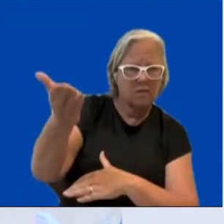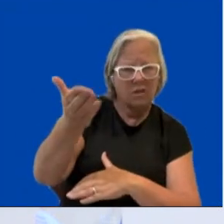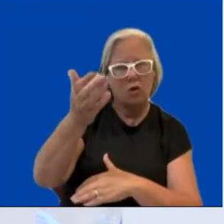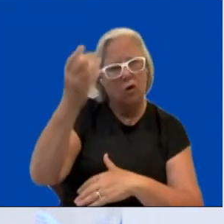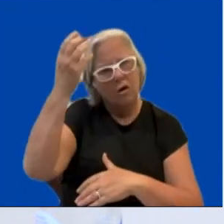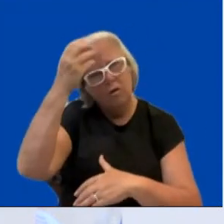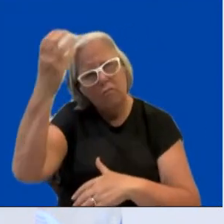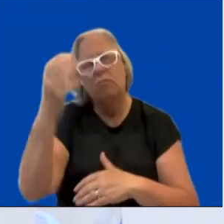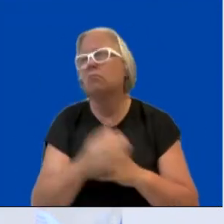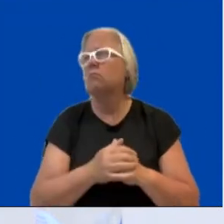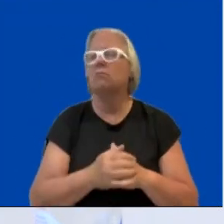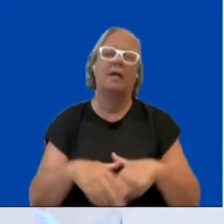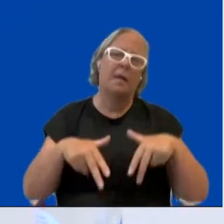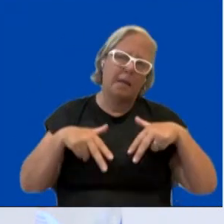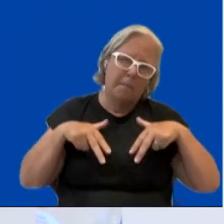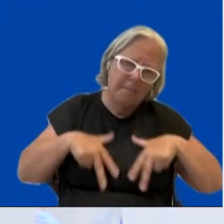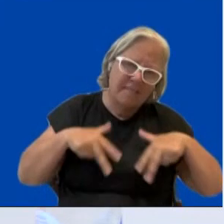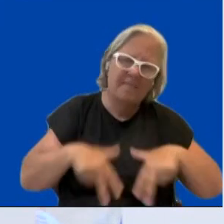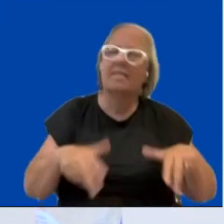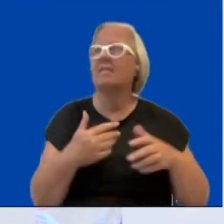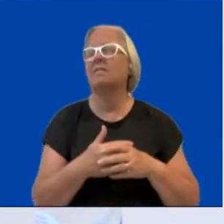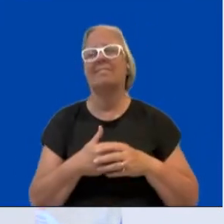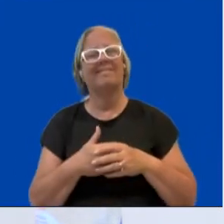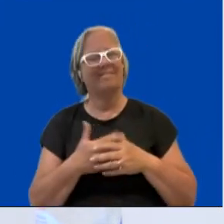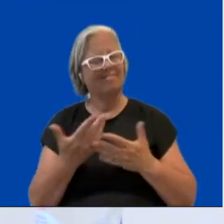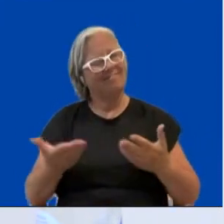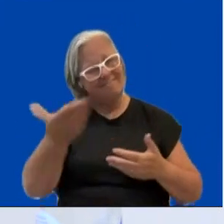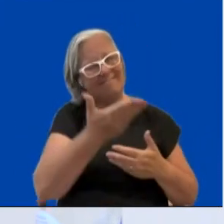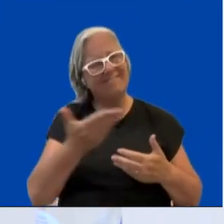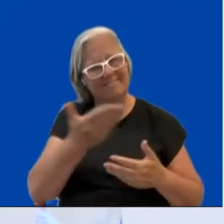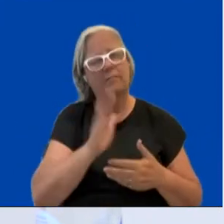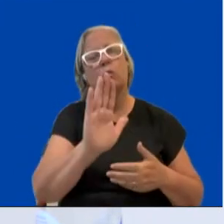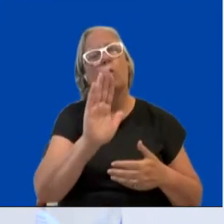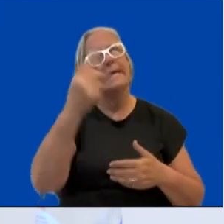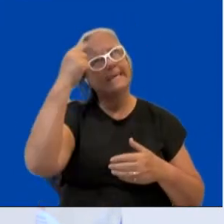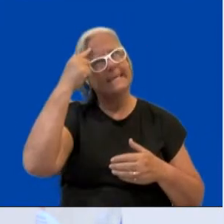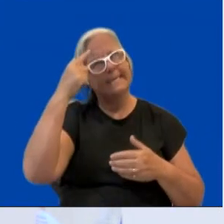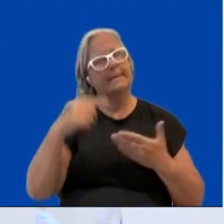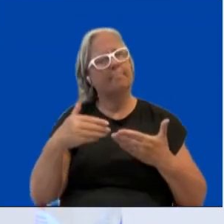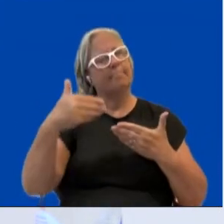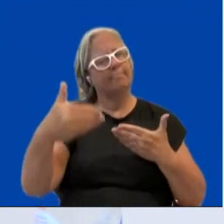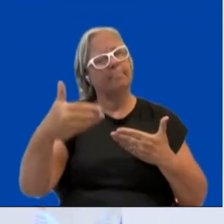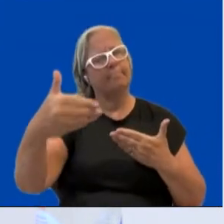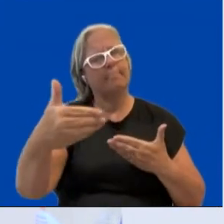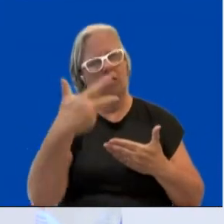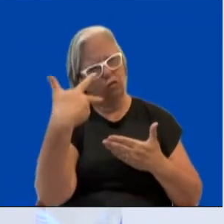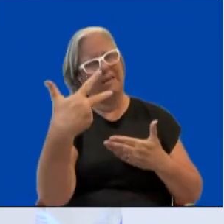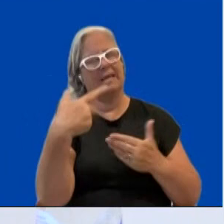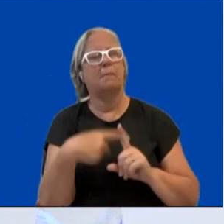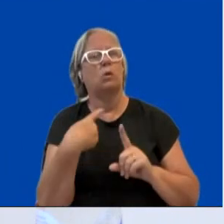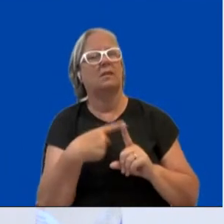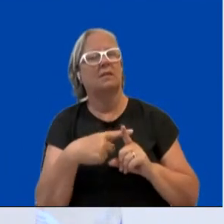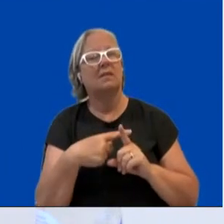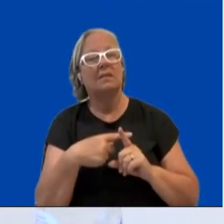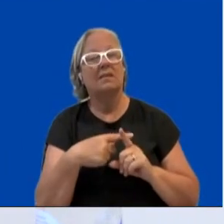formulate your three steps forward. It's for us, it's hope-based communication, because we really